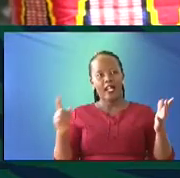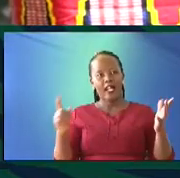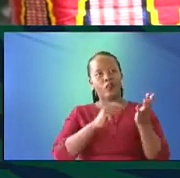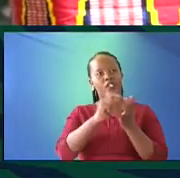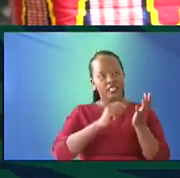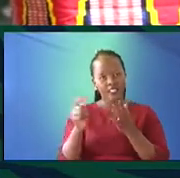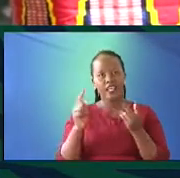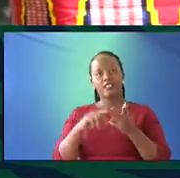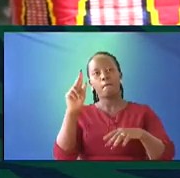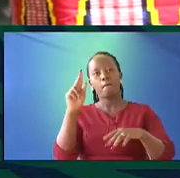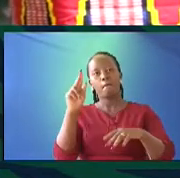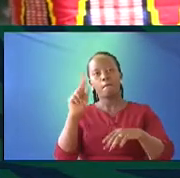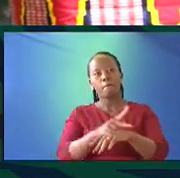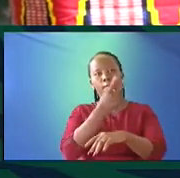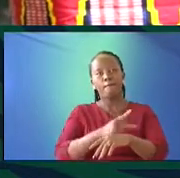poets,